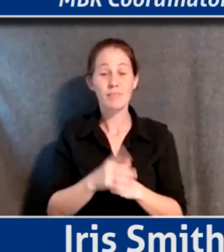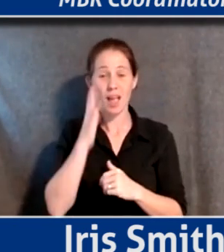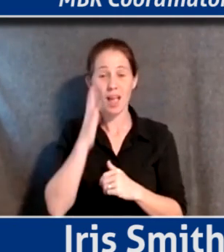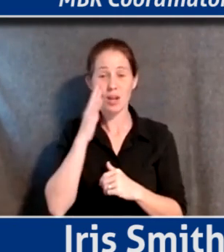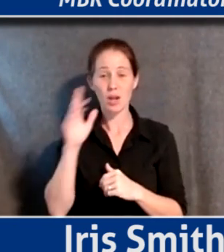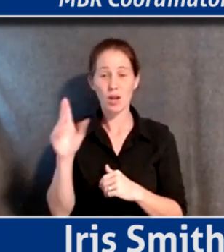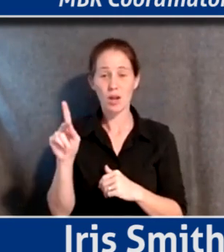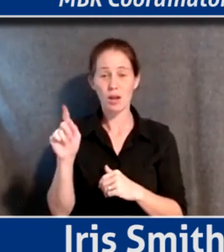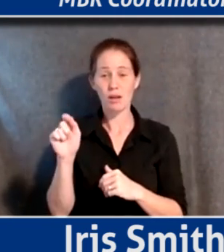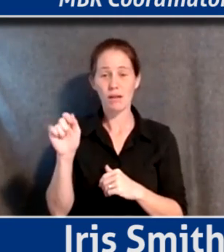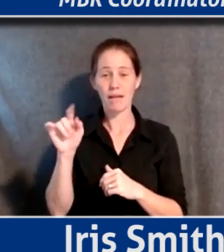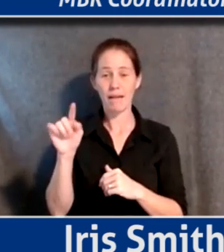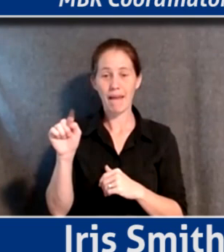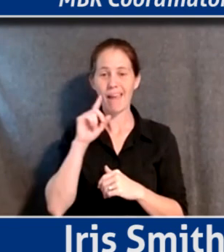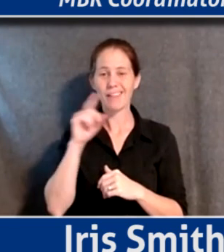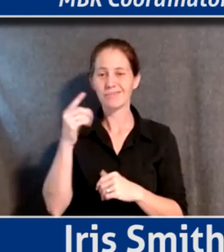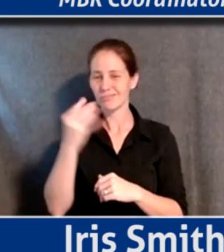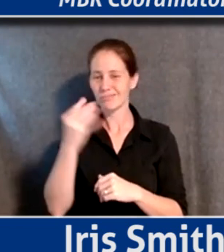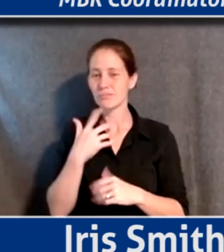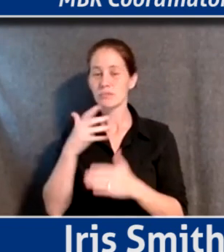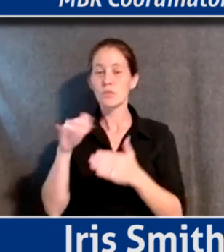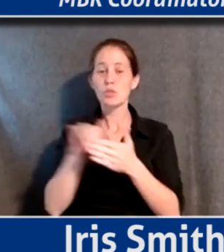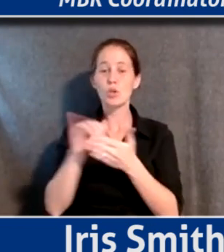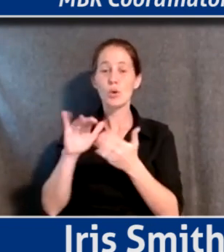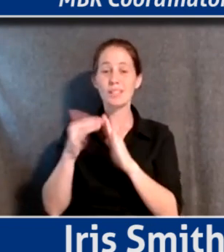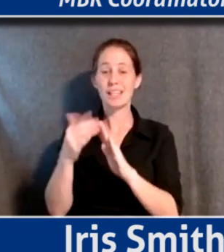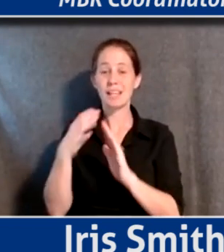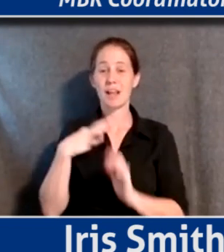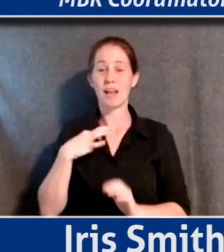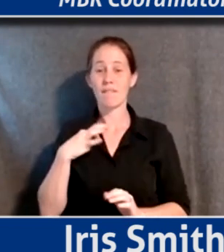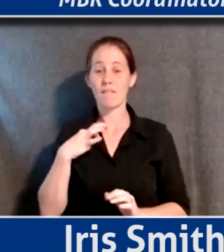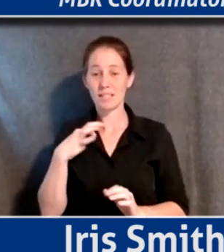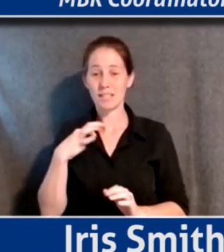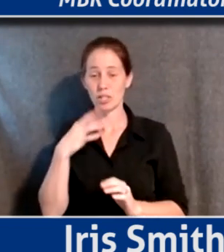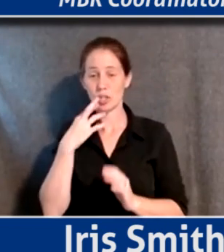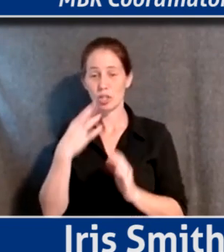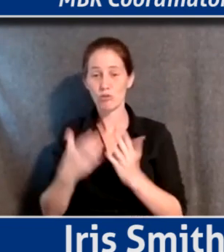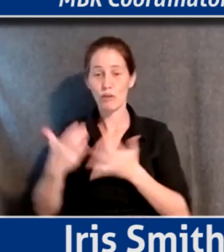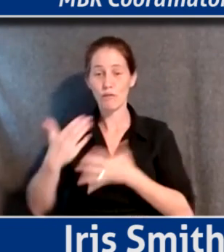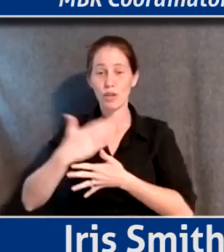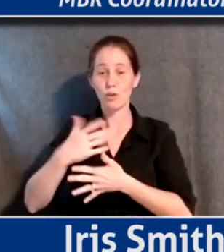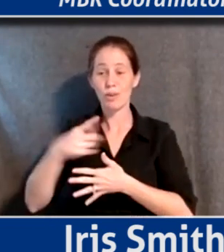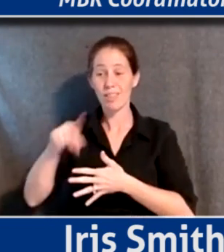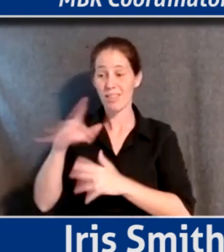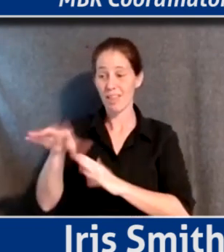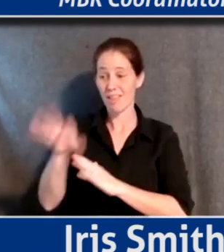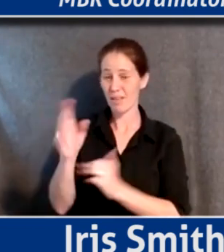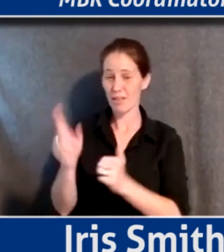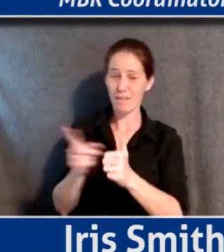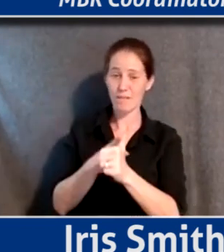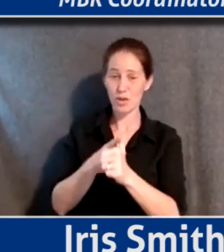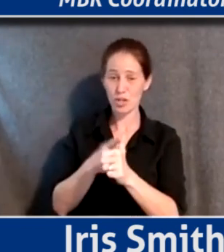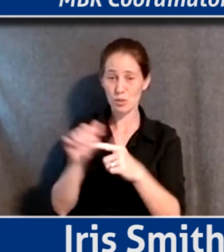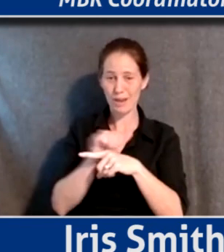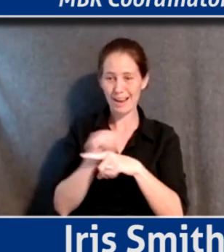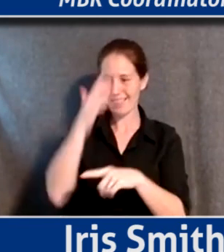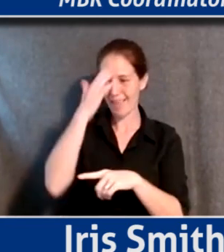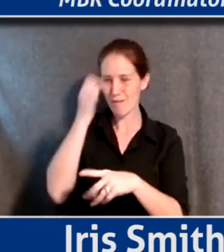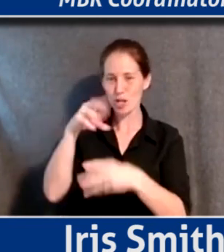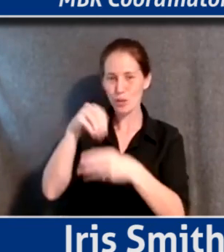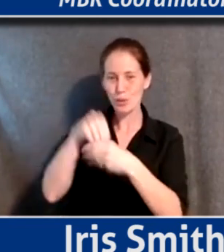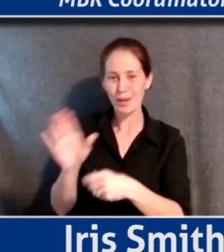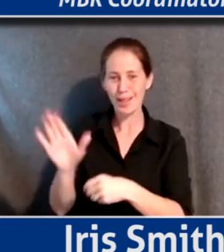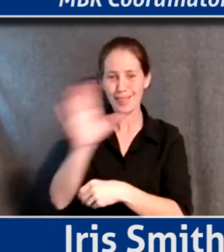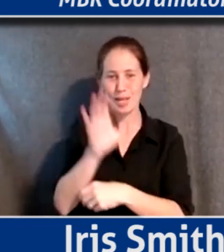City did a voluntary local review. Something that they found is that in their sort of initial first draft, they forgot to include their